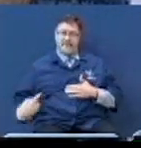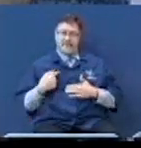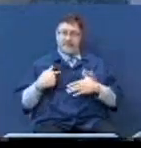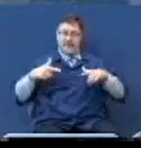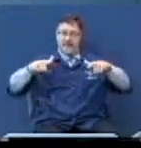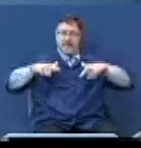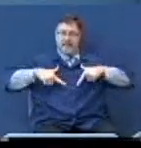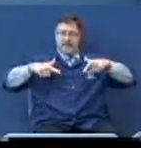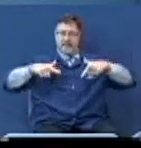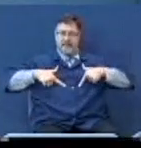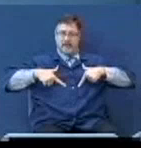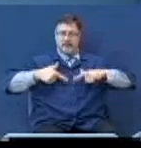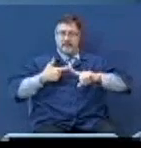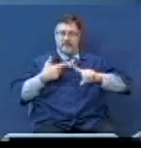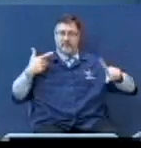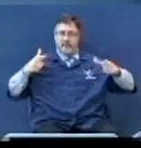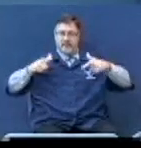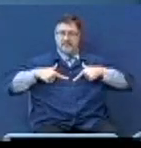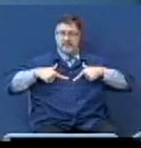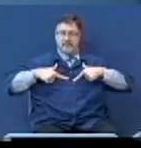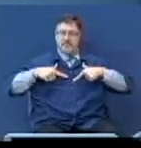and out of his lungs